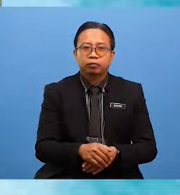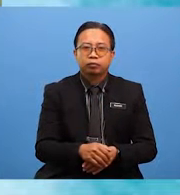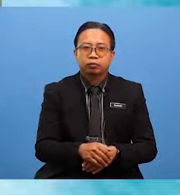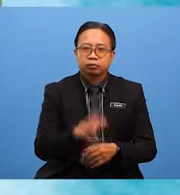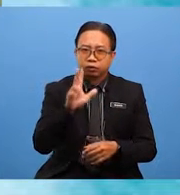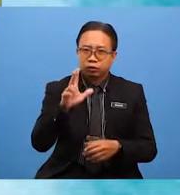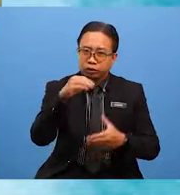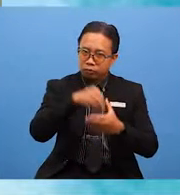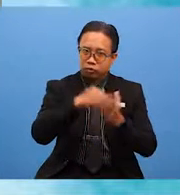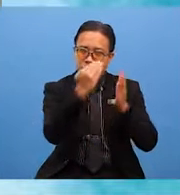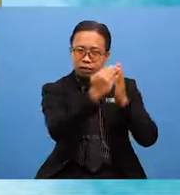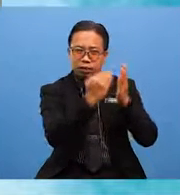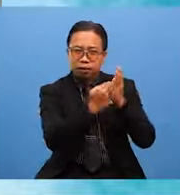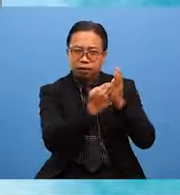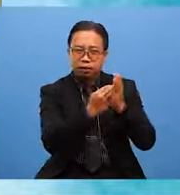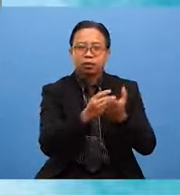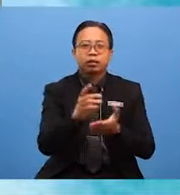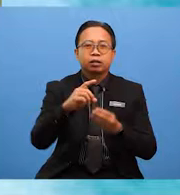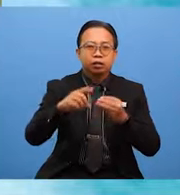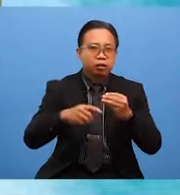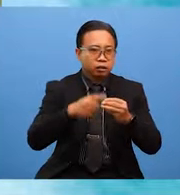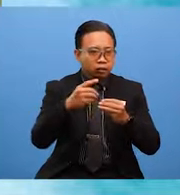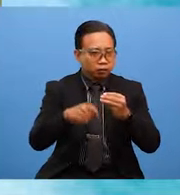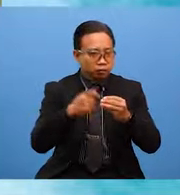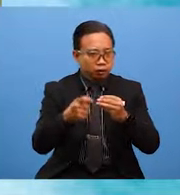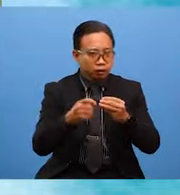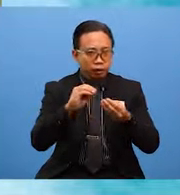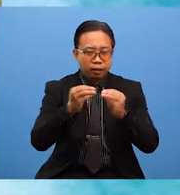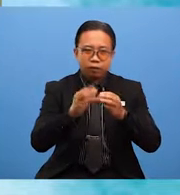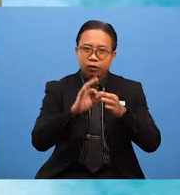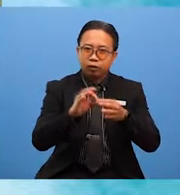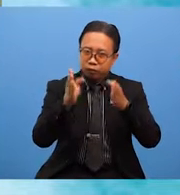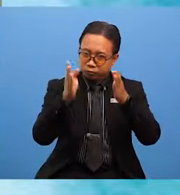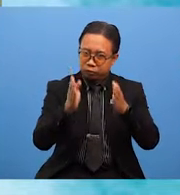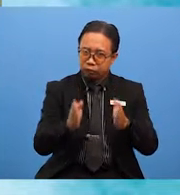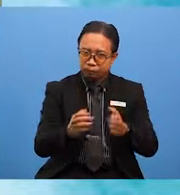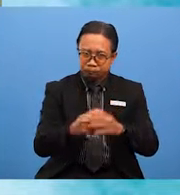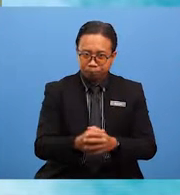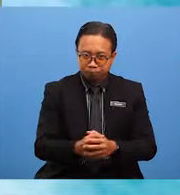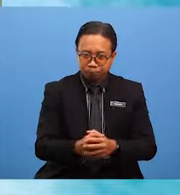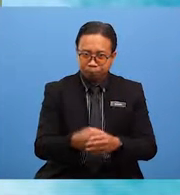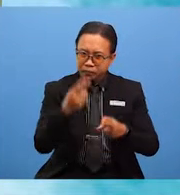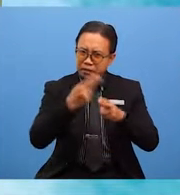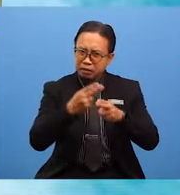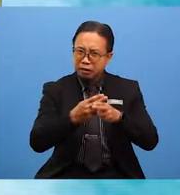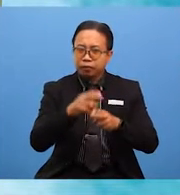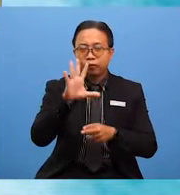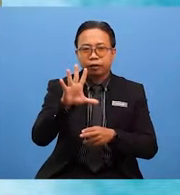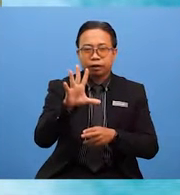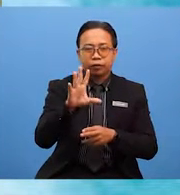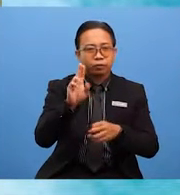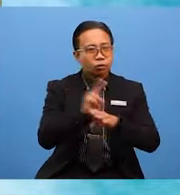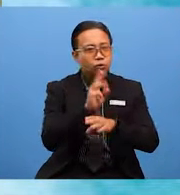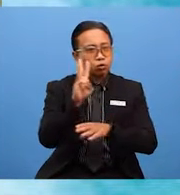Include details like date, number of participants and even names. 4. Use wow